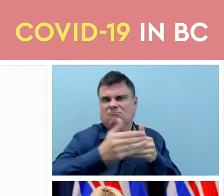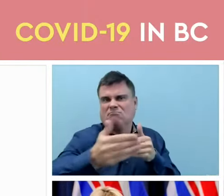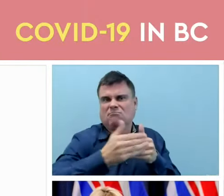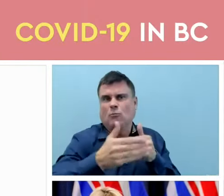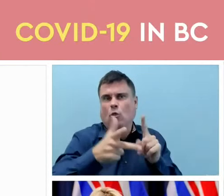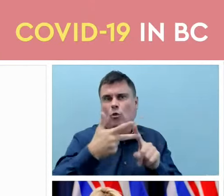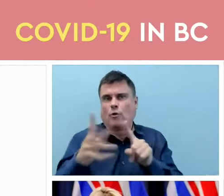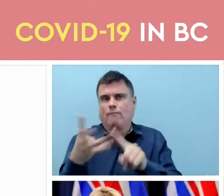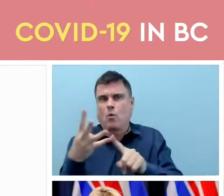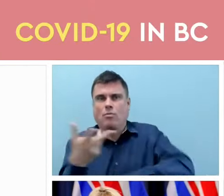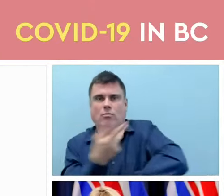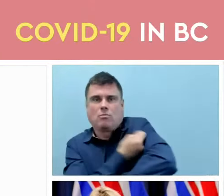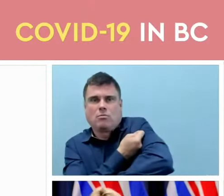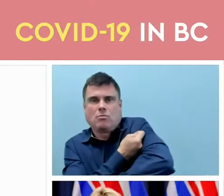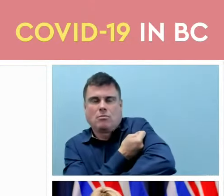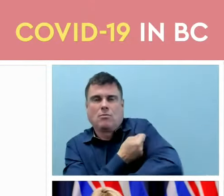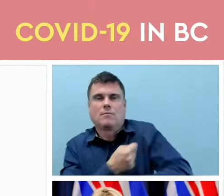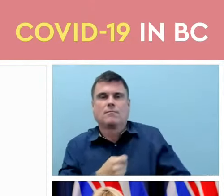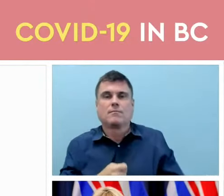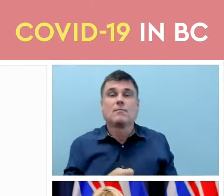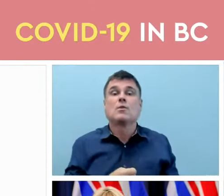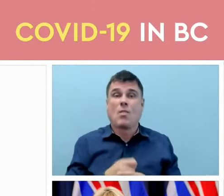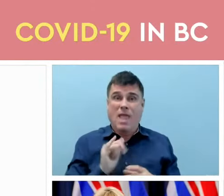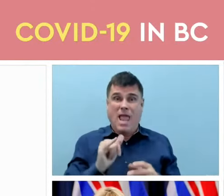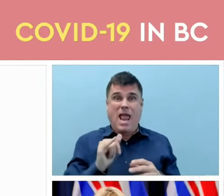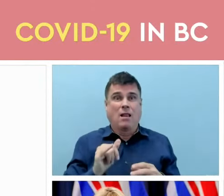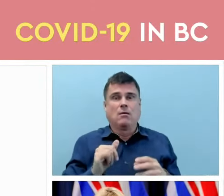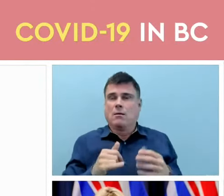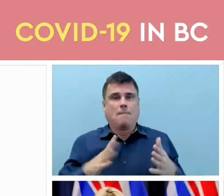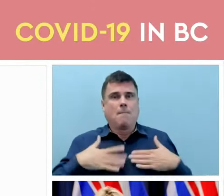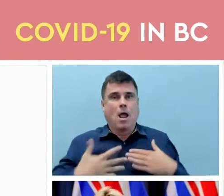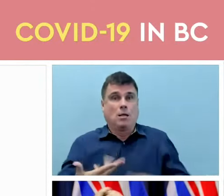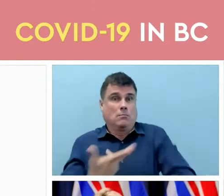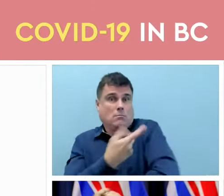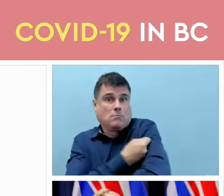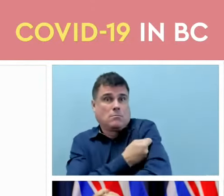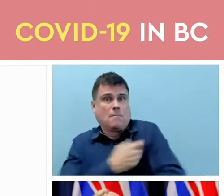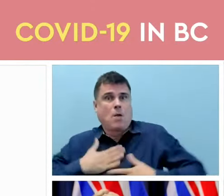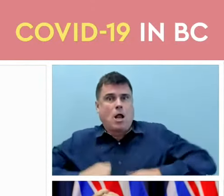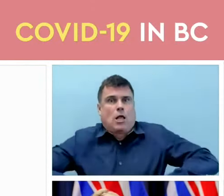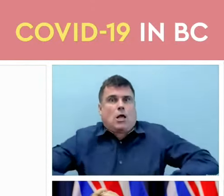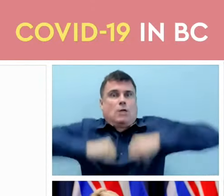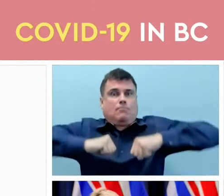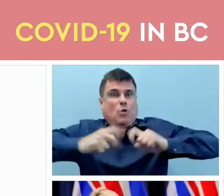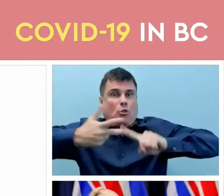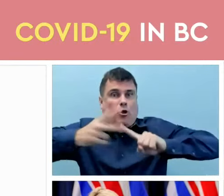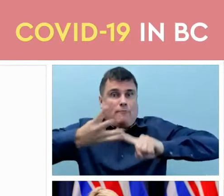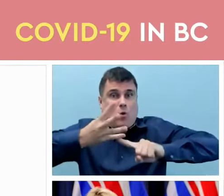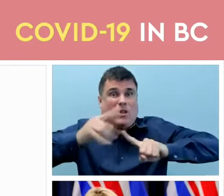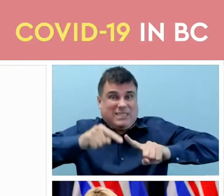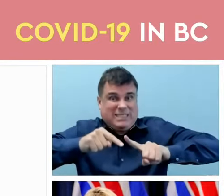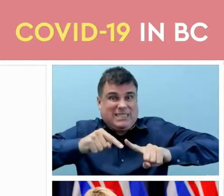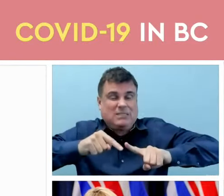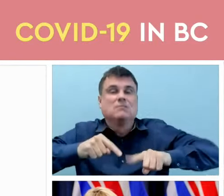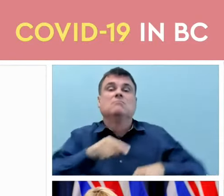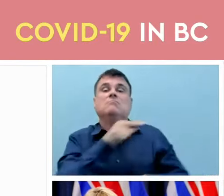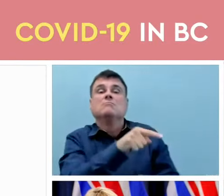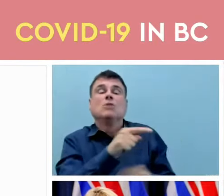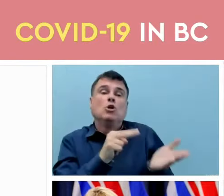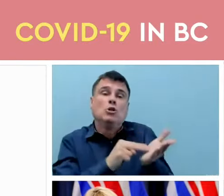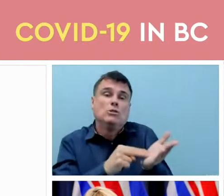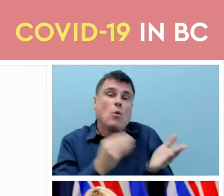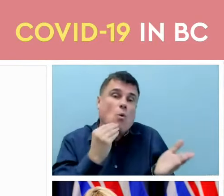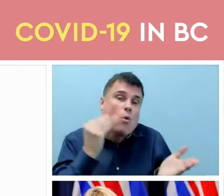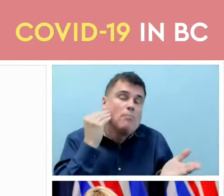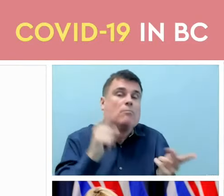it will be available to, we'll be providing it to residents of long-term care at any age and assisted living and